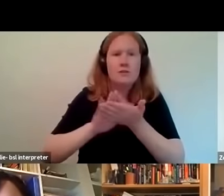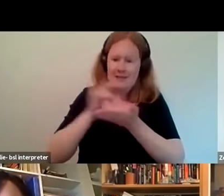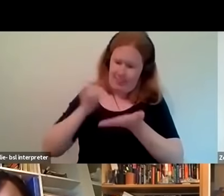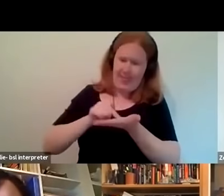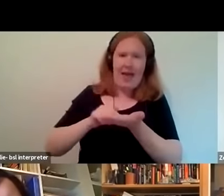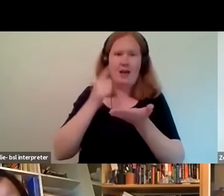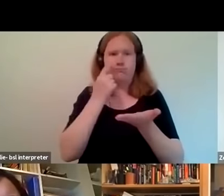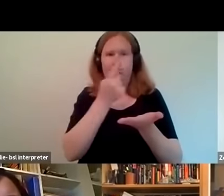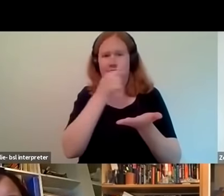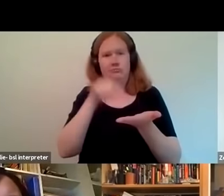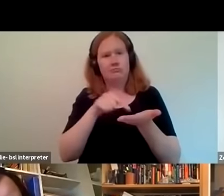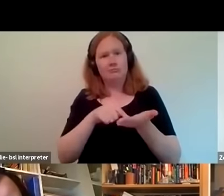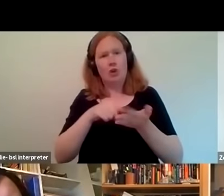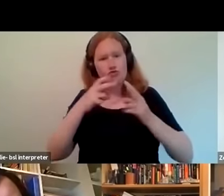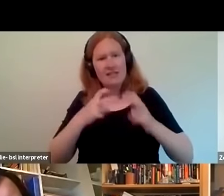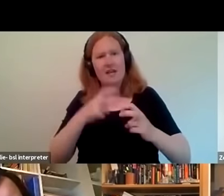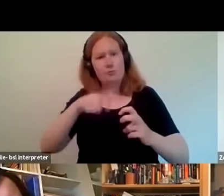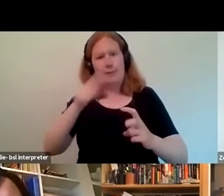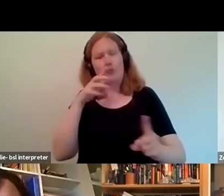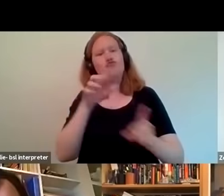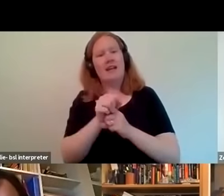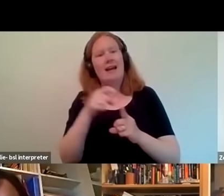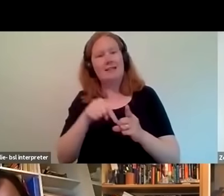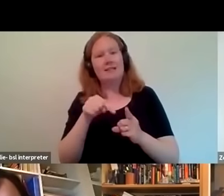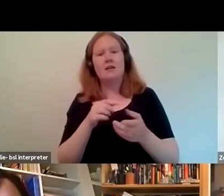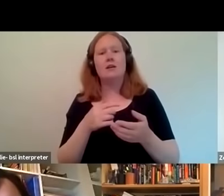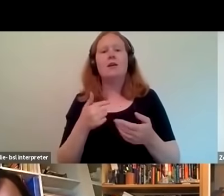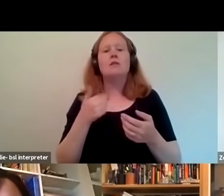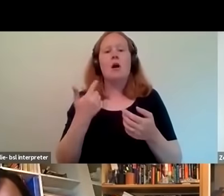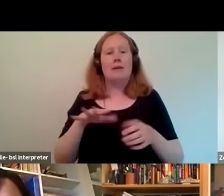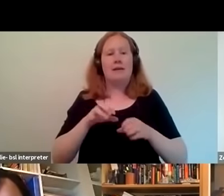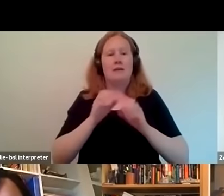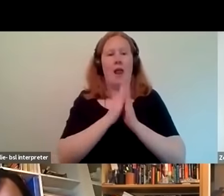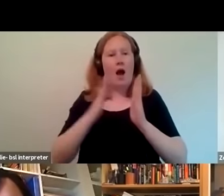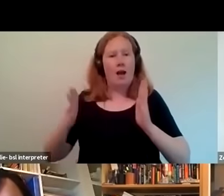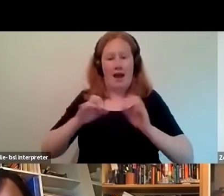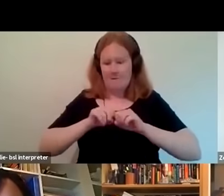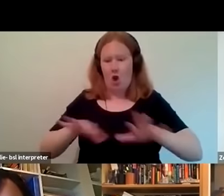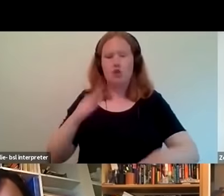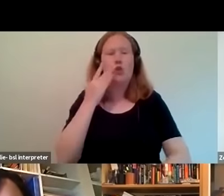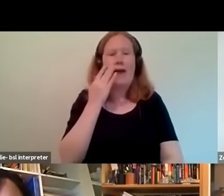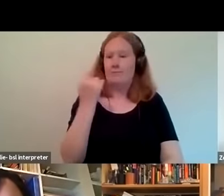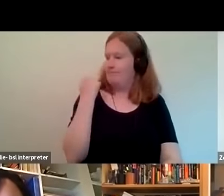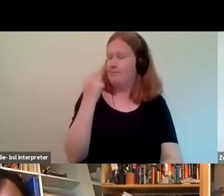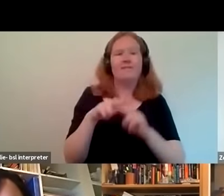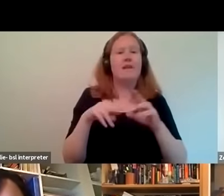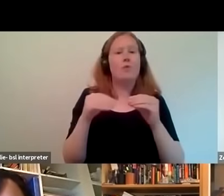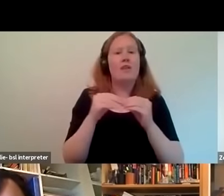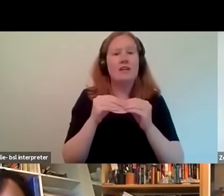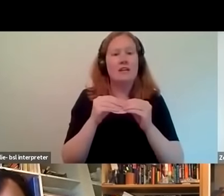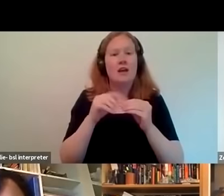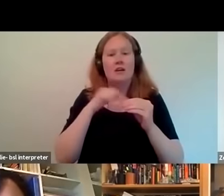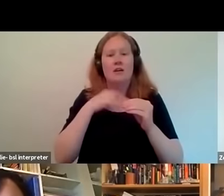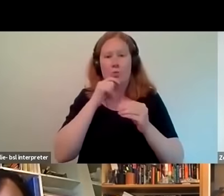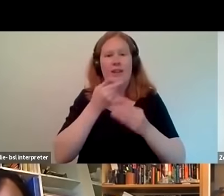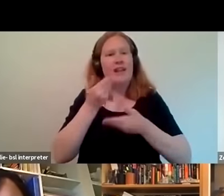and already in the in the we launched the archive in february and i can talk a little bit more about how we've